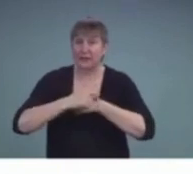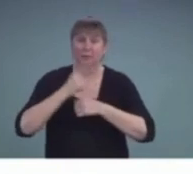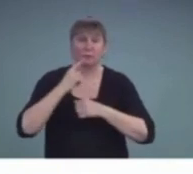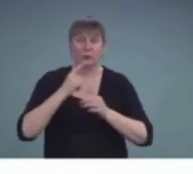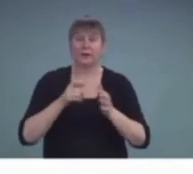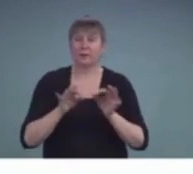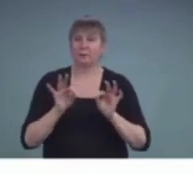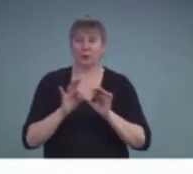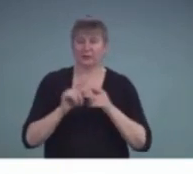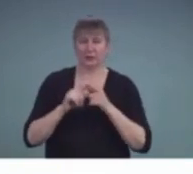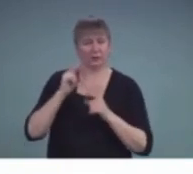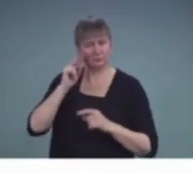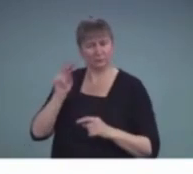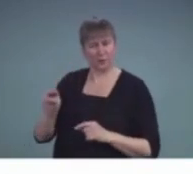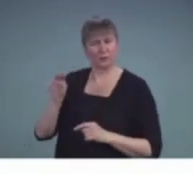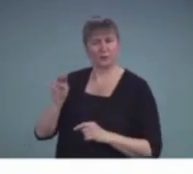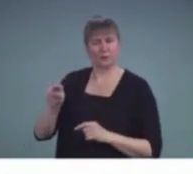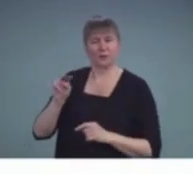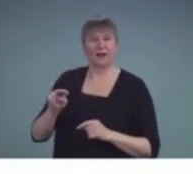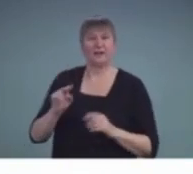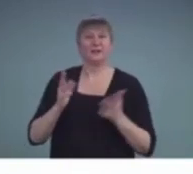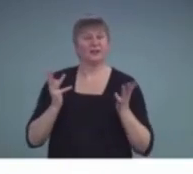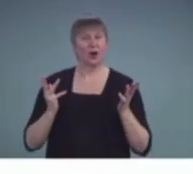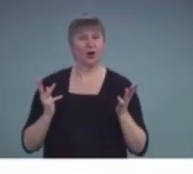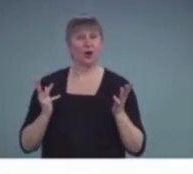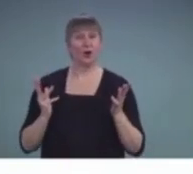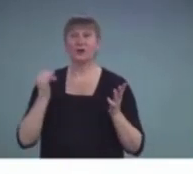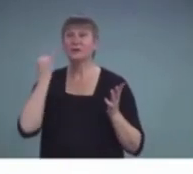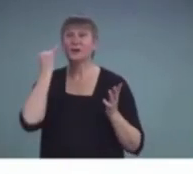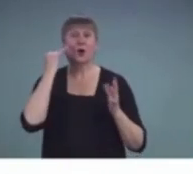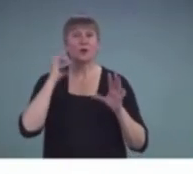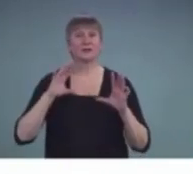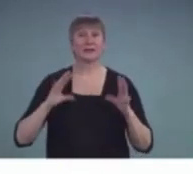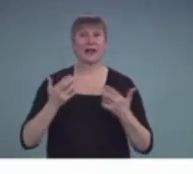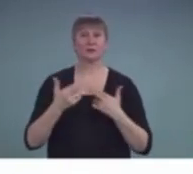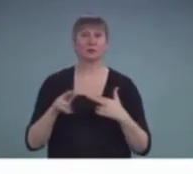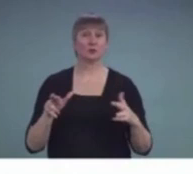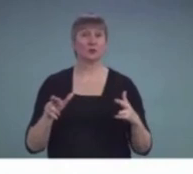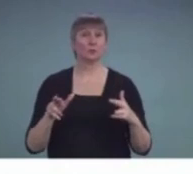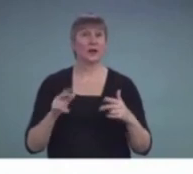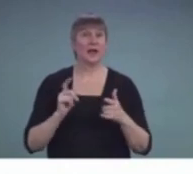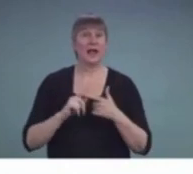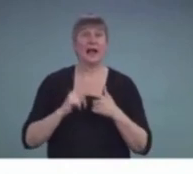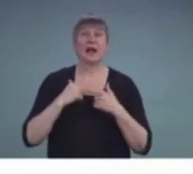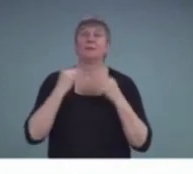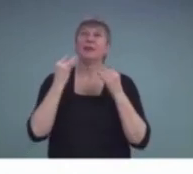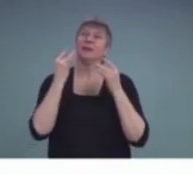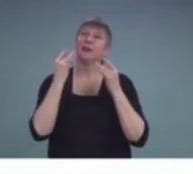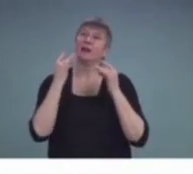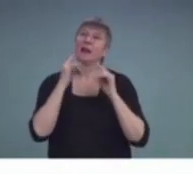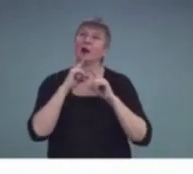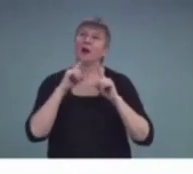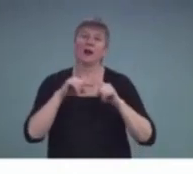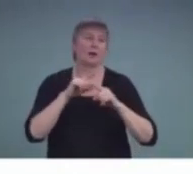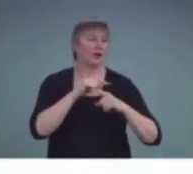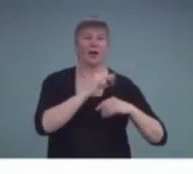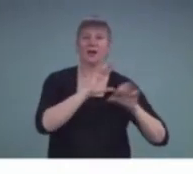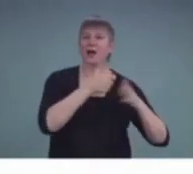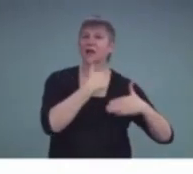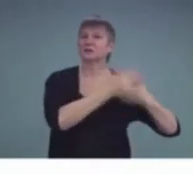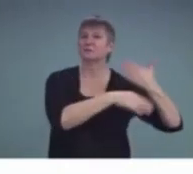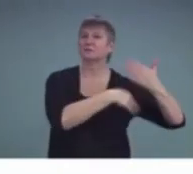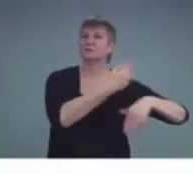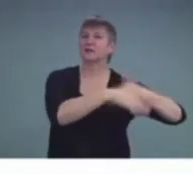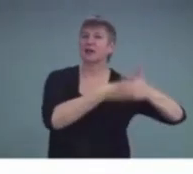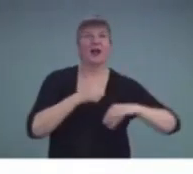And her comment was, in a classroom, if Kevin is rethinking things, the rest of the class is moving ahead and he